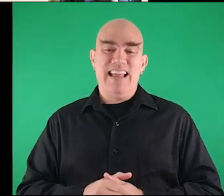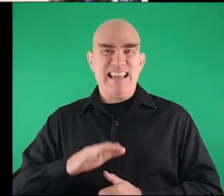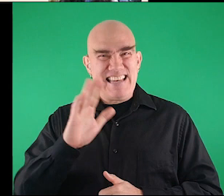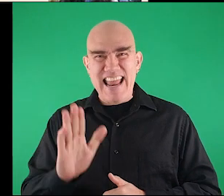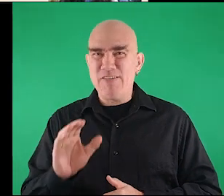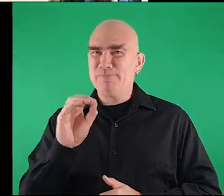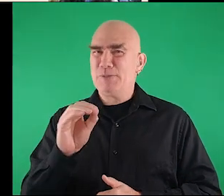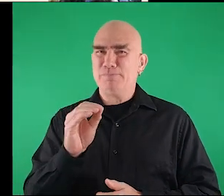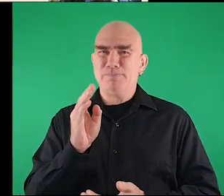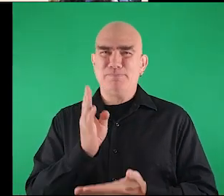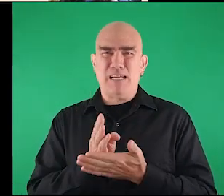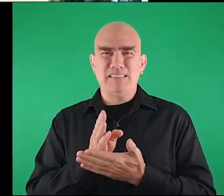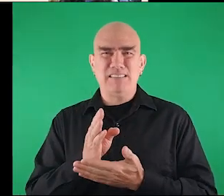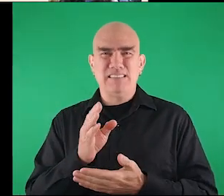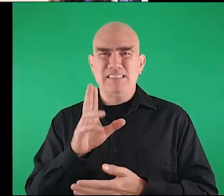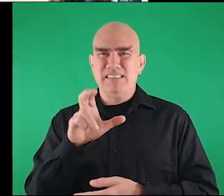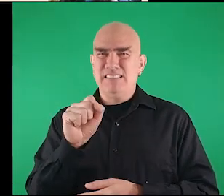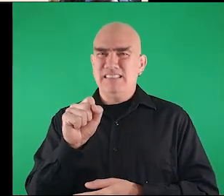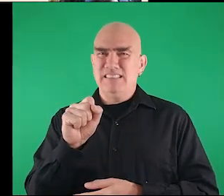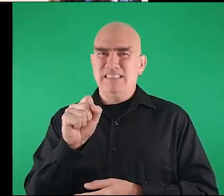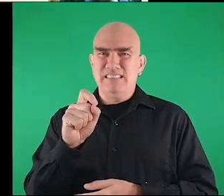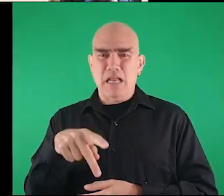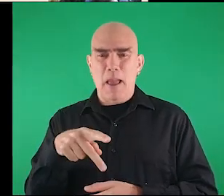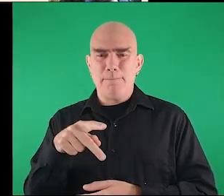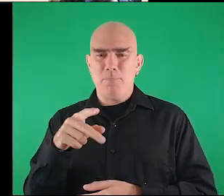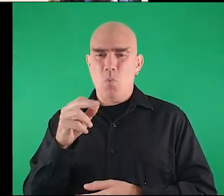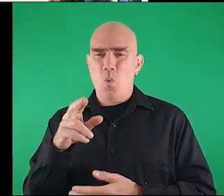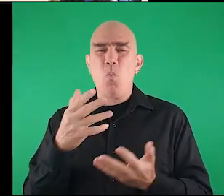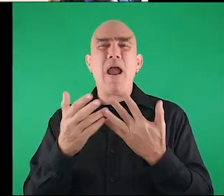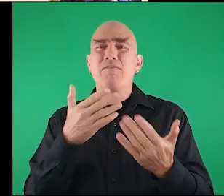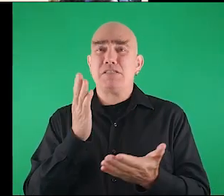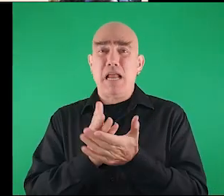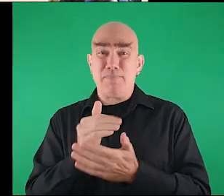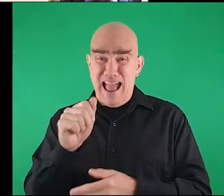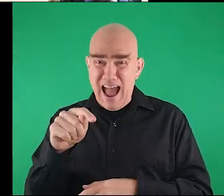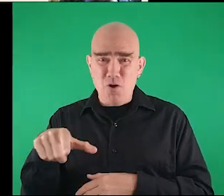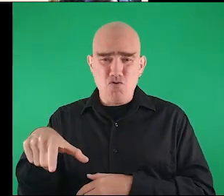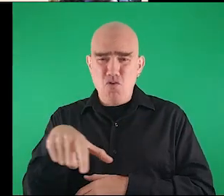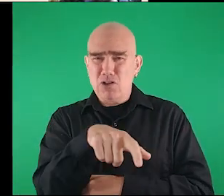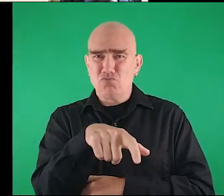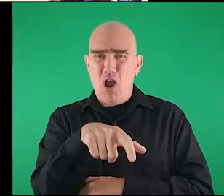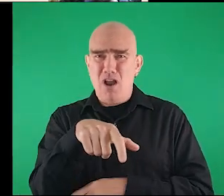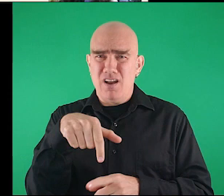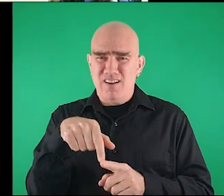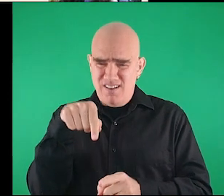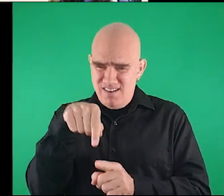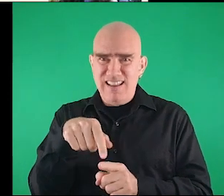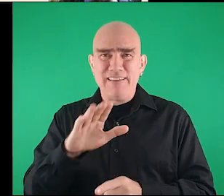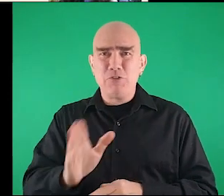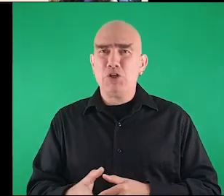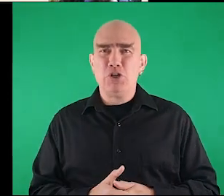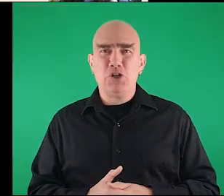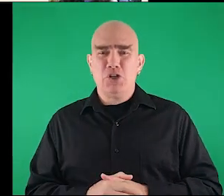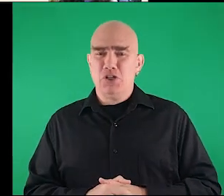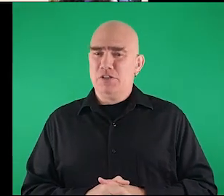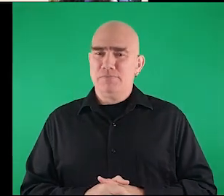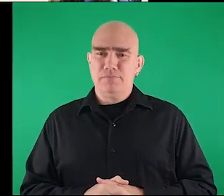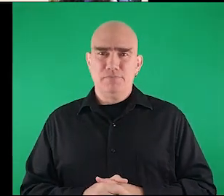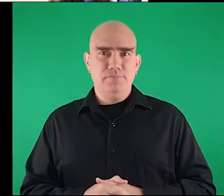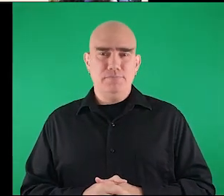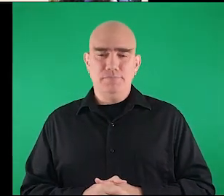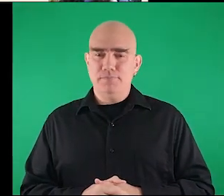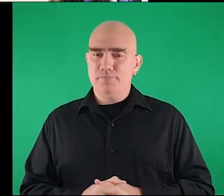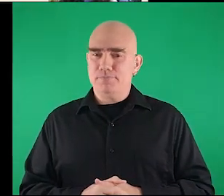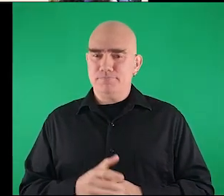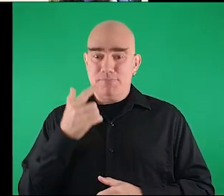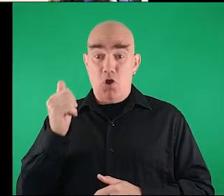never put uh uh as a bus stop or whatever stop uh before uh